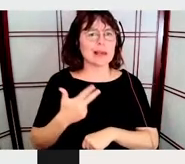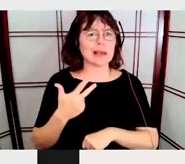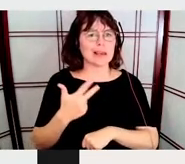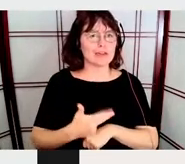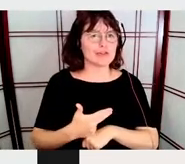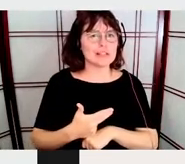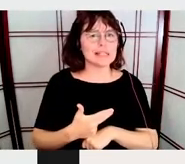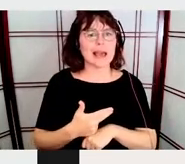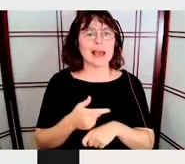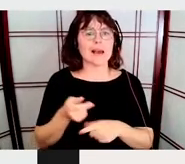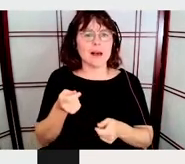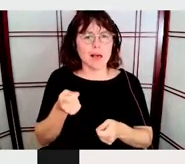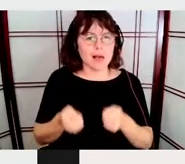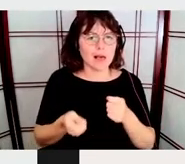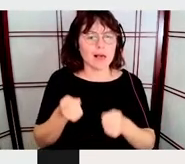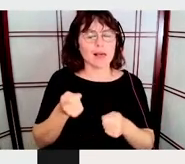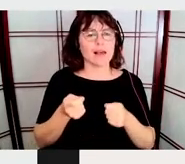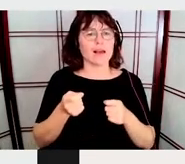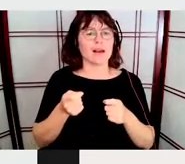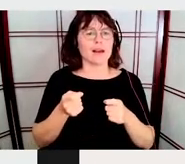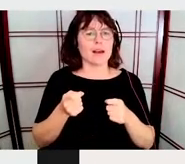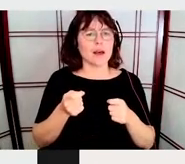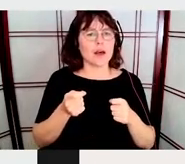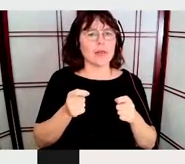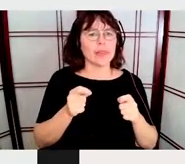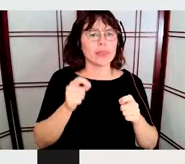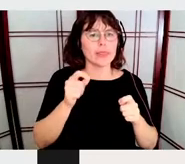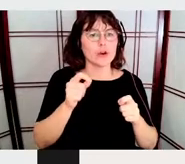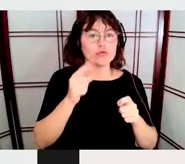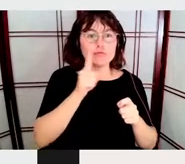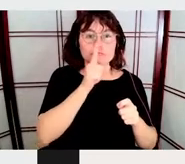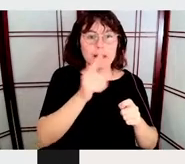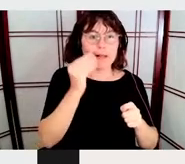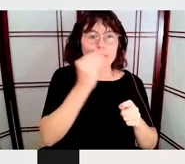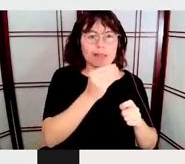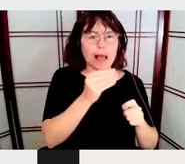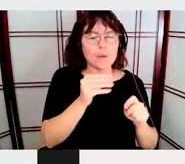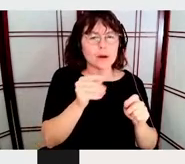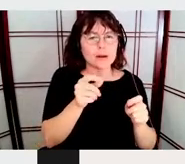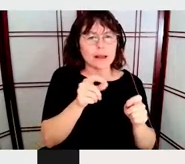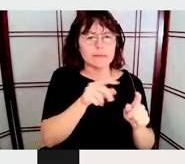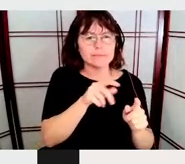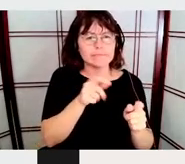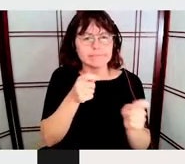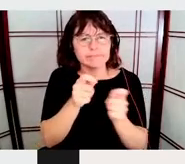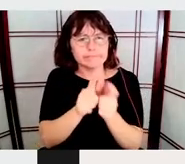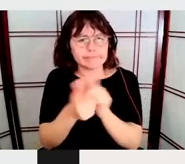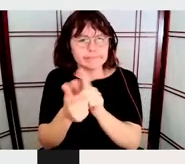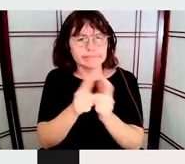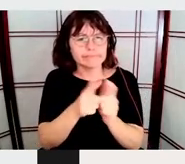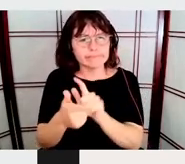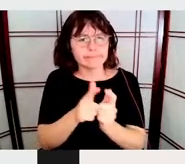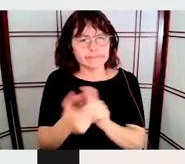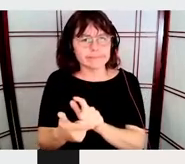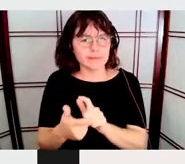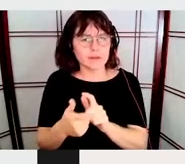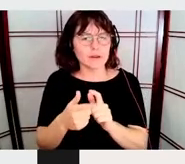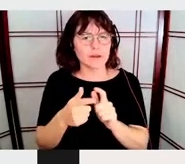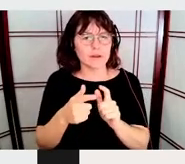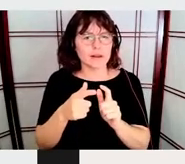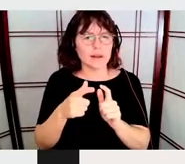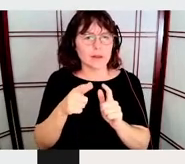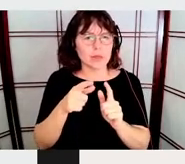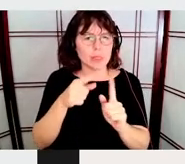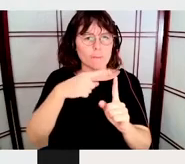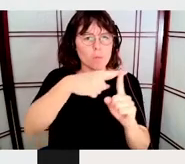points to one side to the other one to achieve the right shape. But how I came up